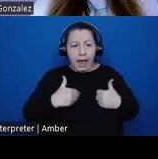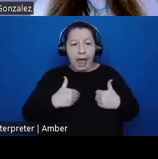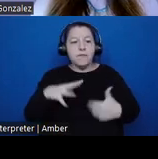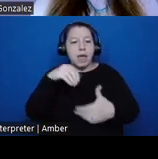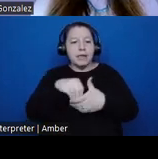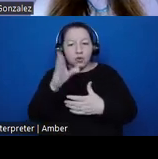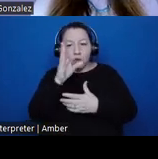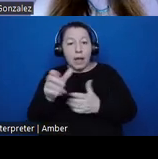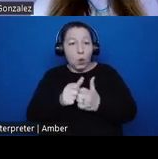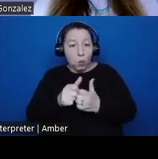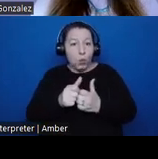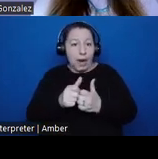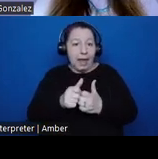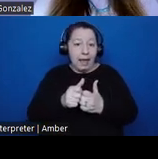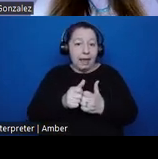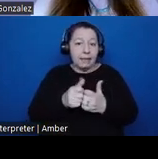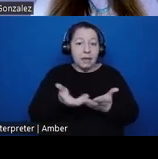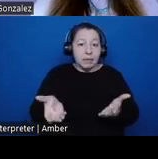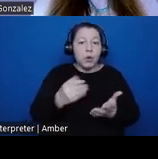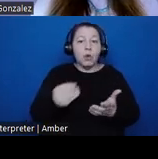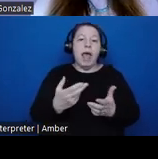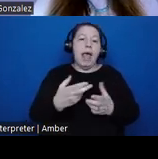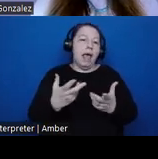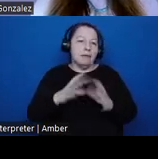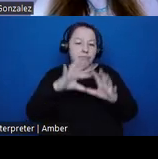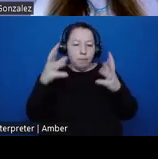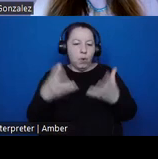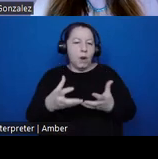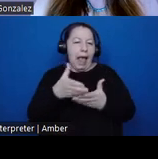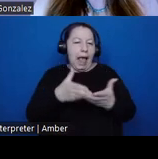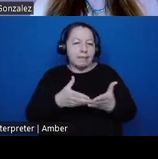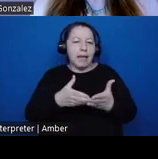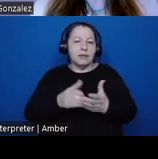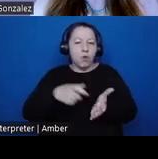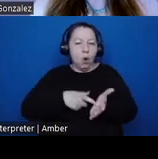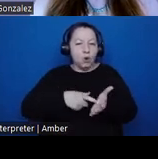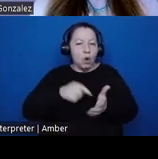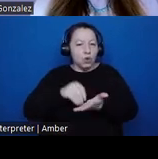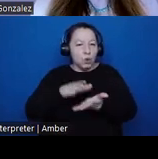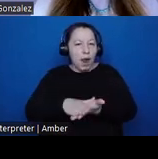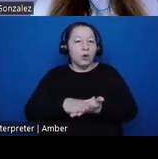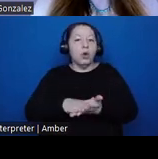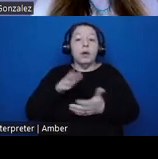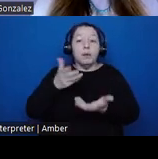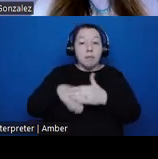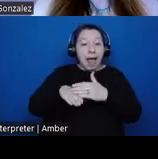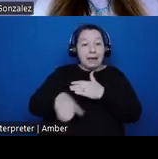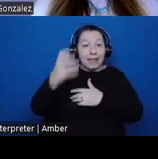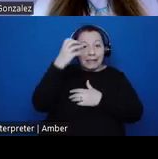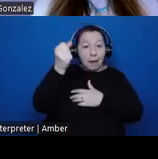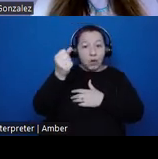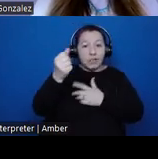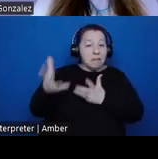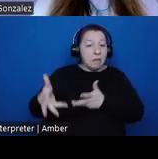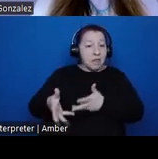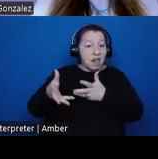materially and temporally durable aspects of the archaeological record, access memories that may have lain dormant or